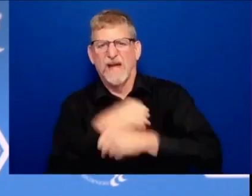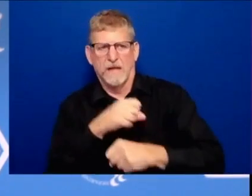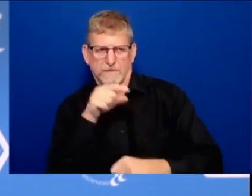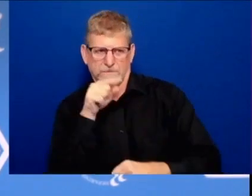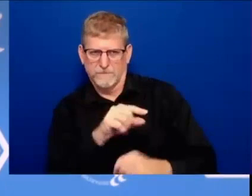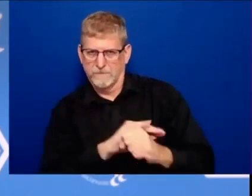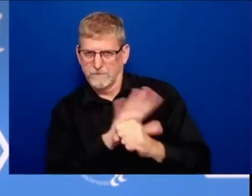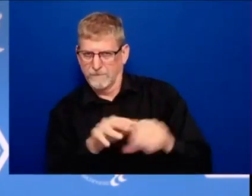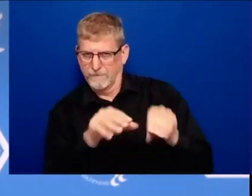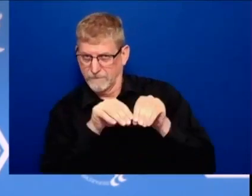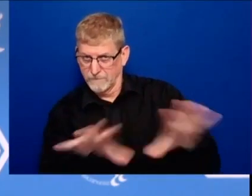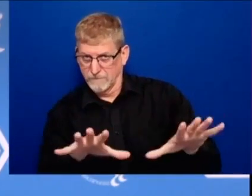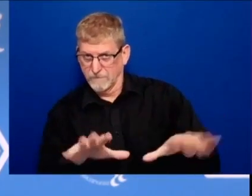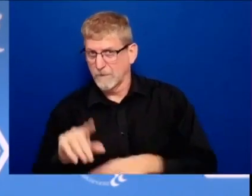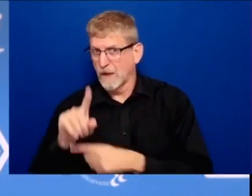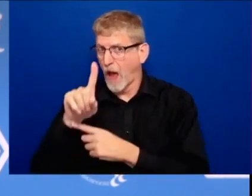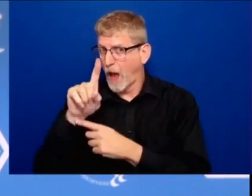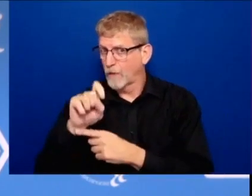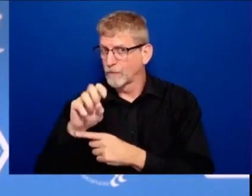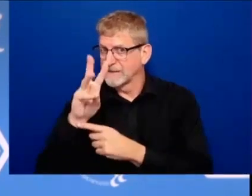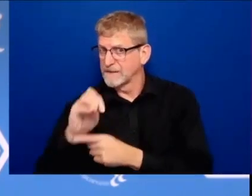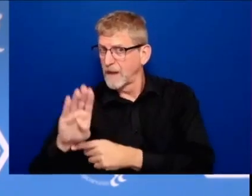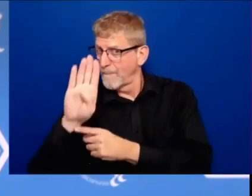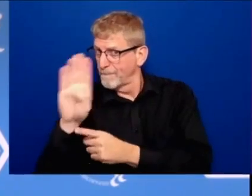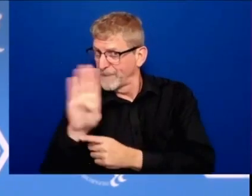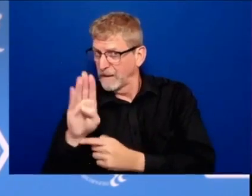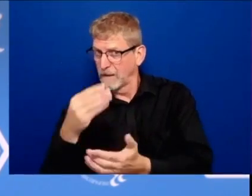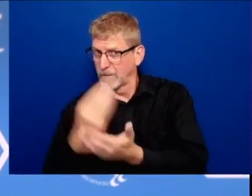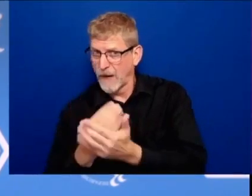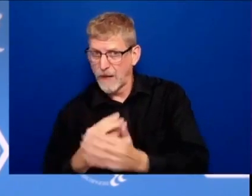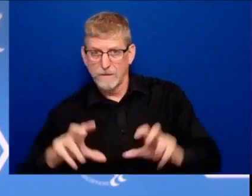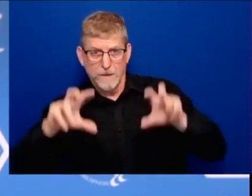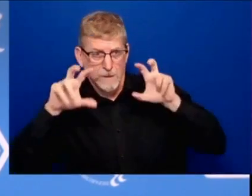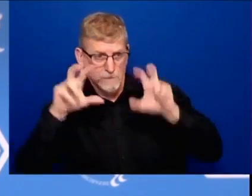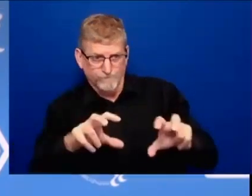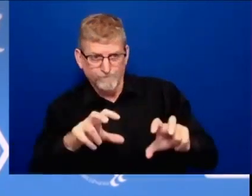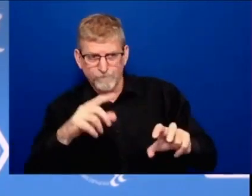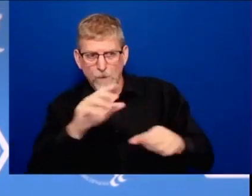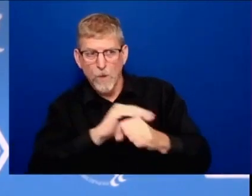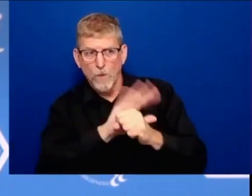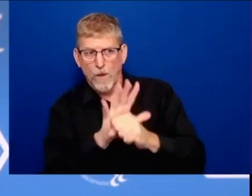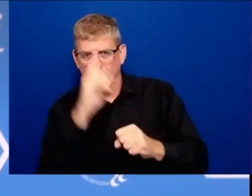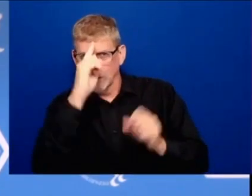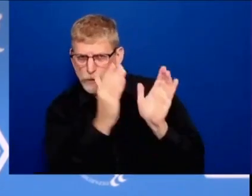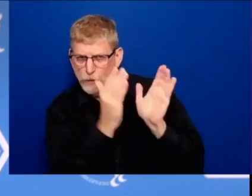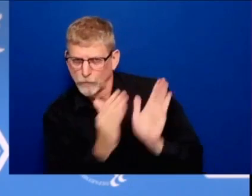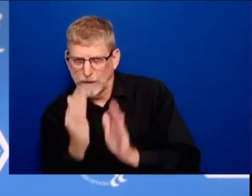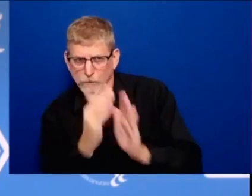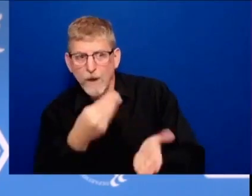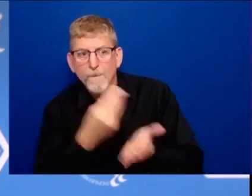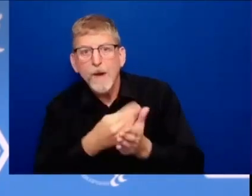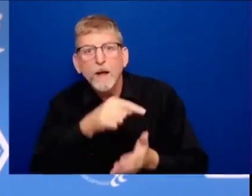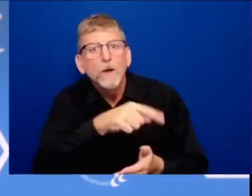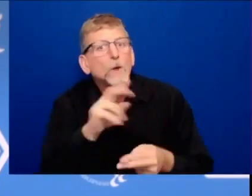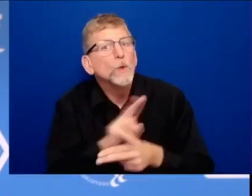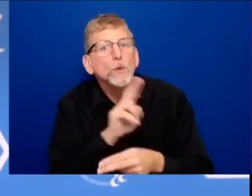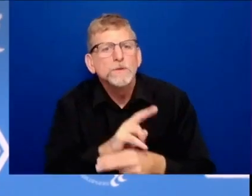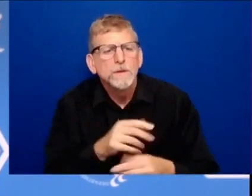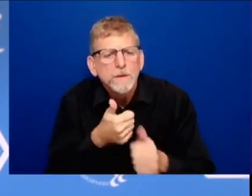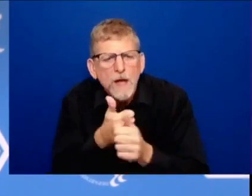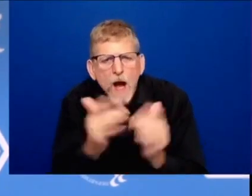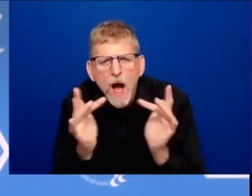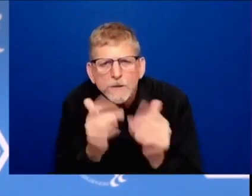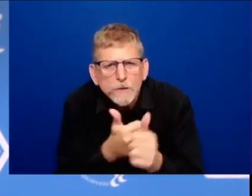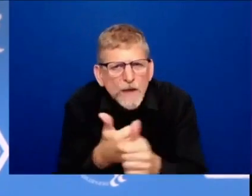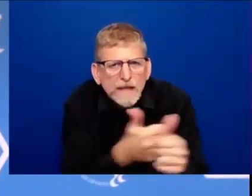strategy which includes more money for testing and tracing manufacturing and distribution and